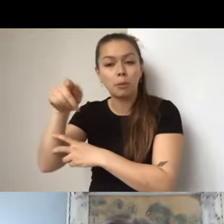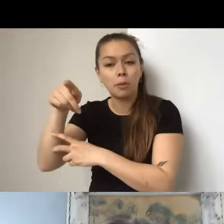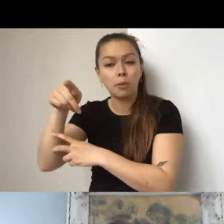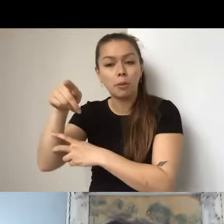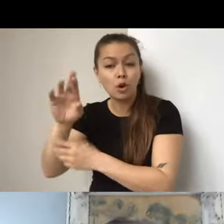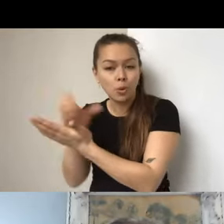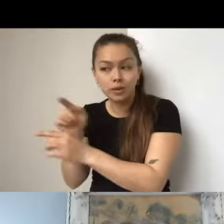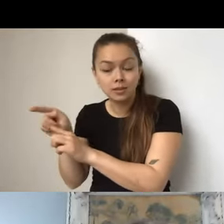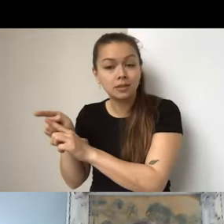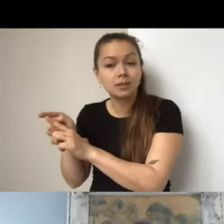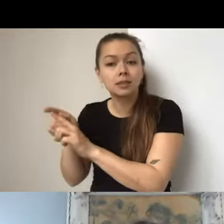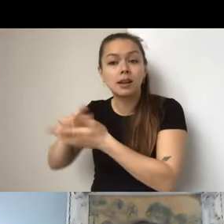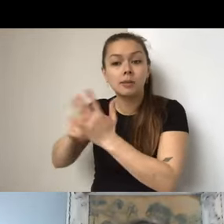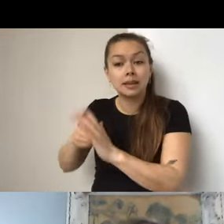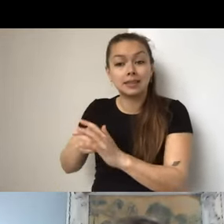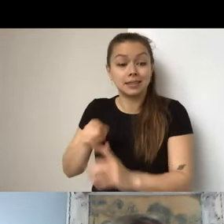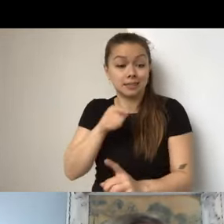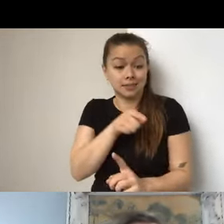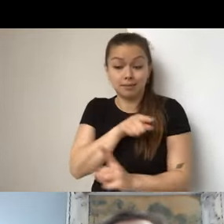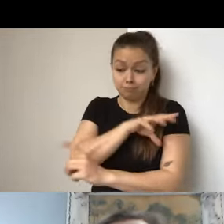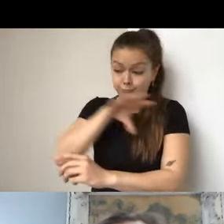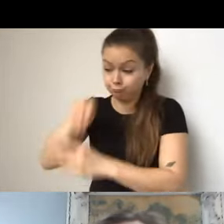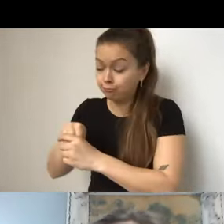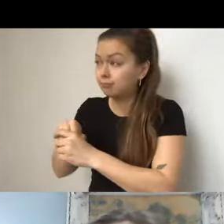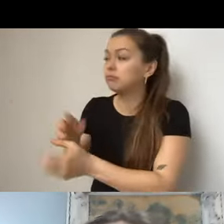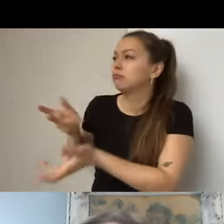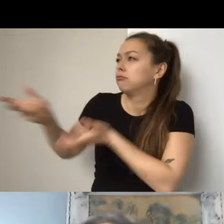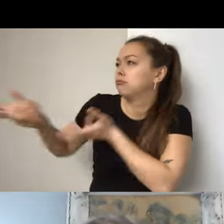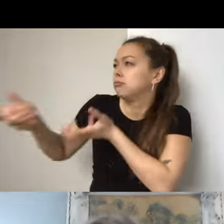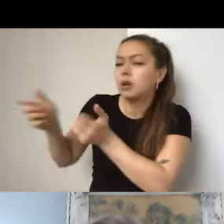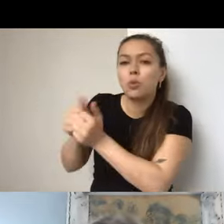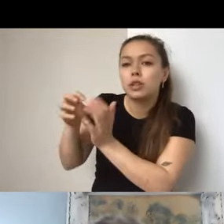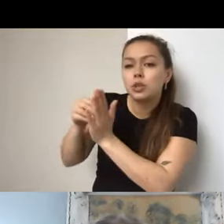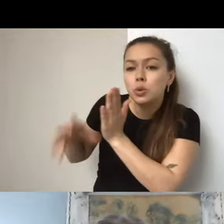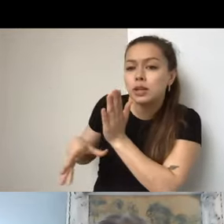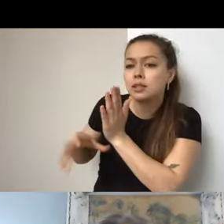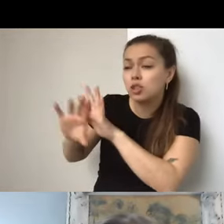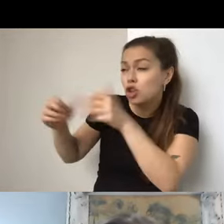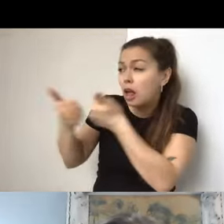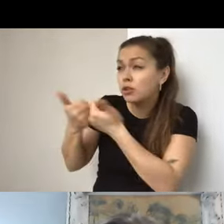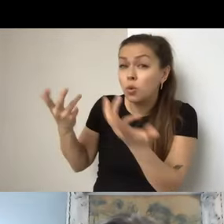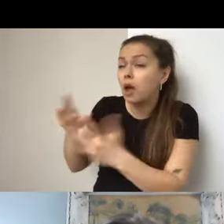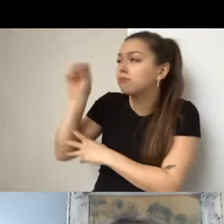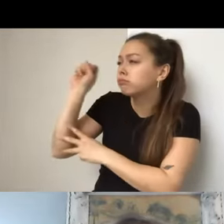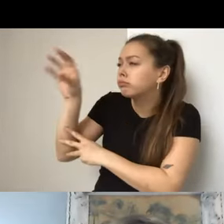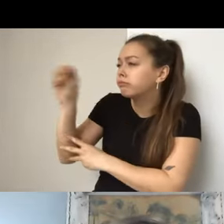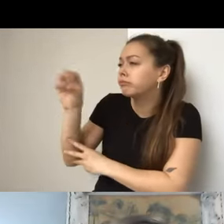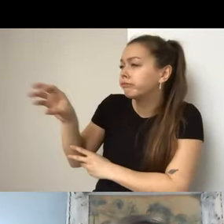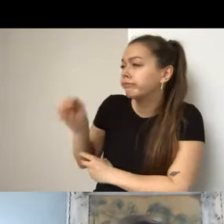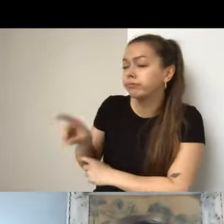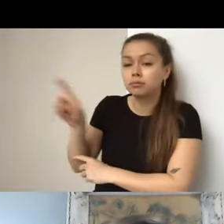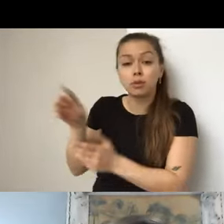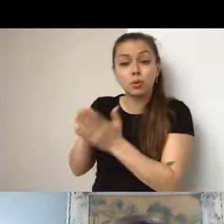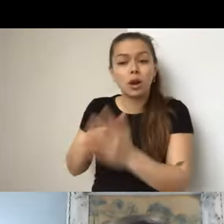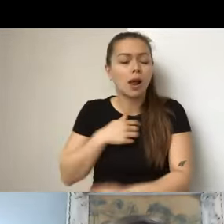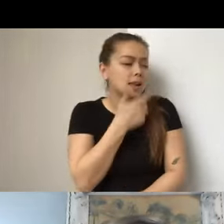to students to allow them to explore those challenges using design methodology and hopefully propose